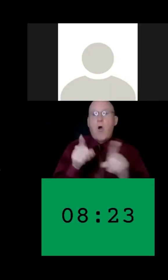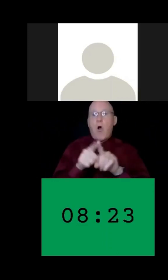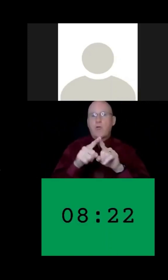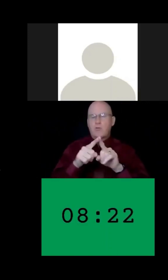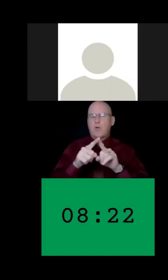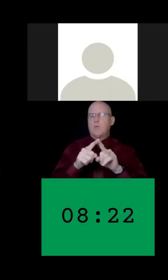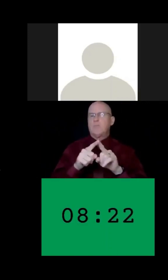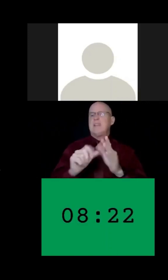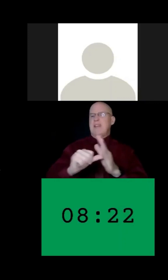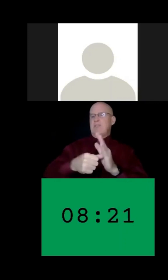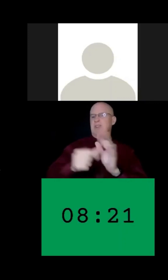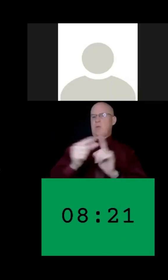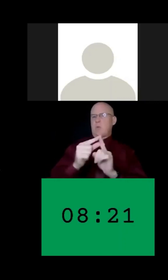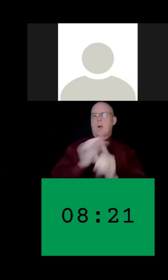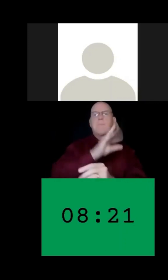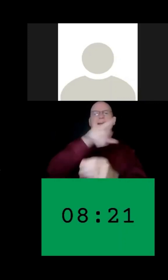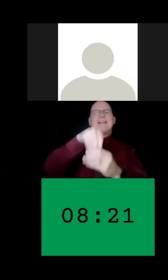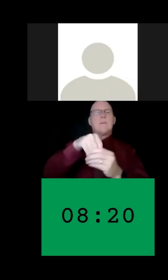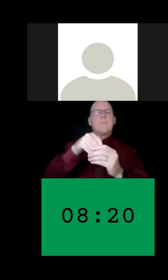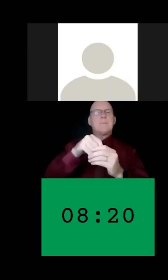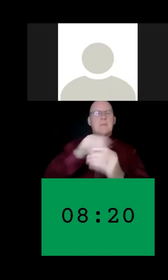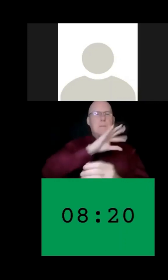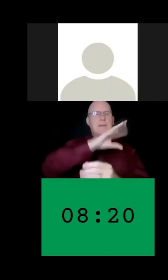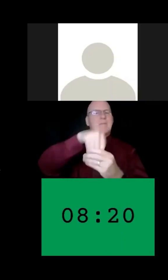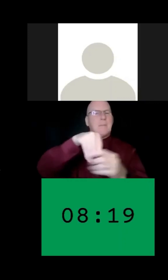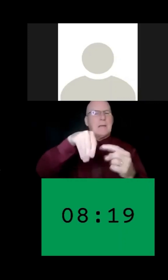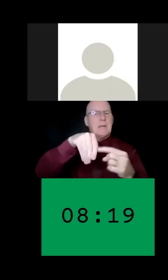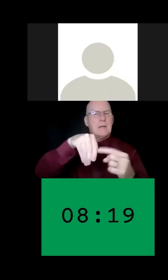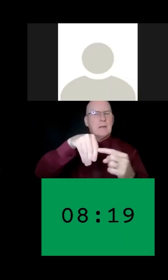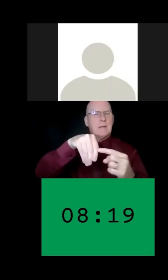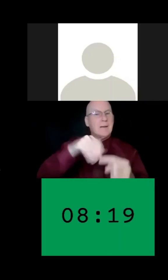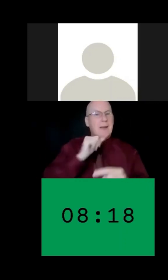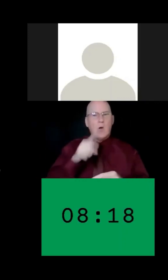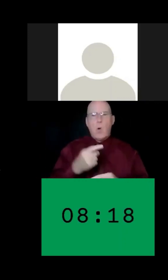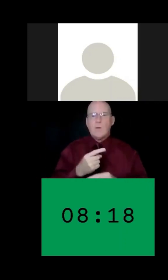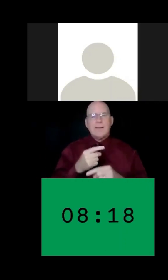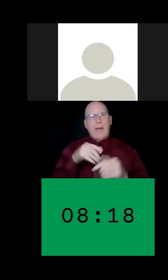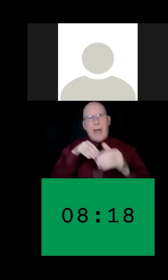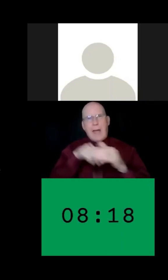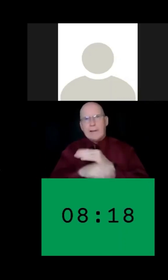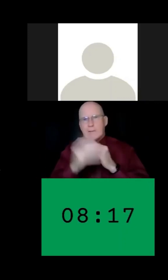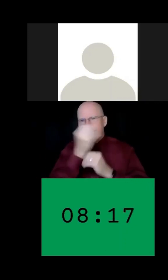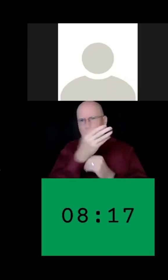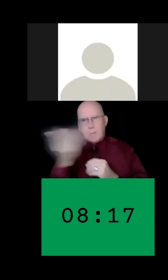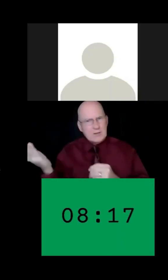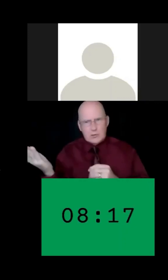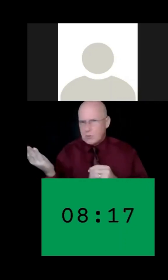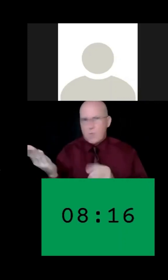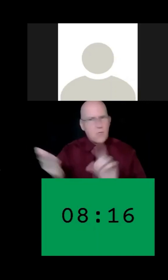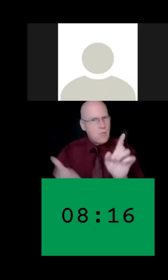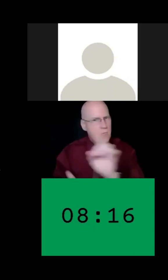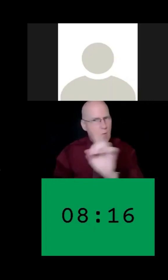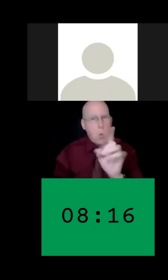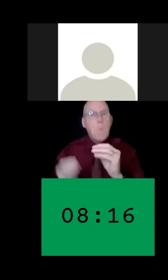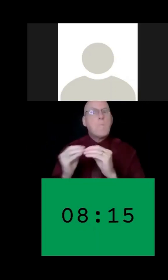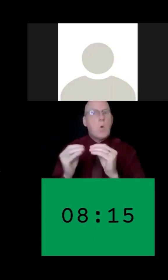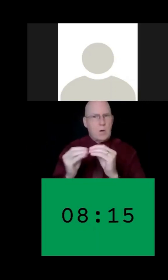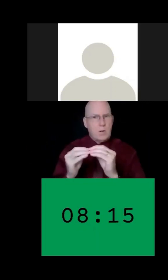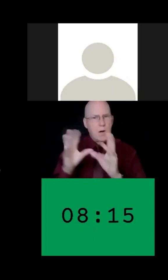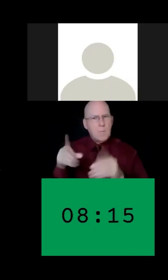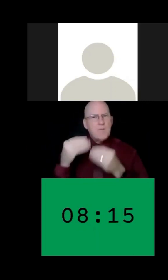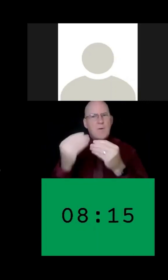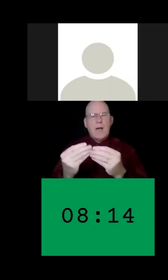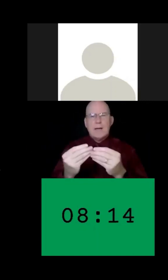participation, because it's not only providing access to information, but it's also providing the